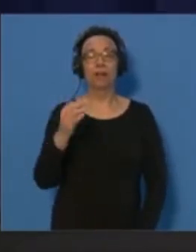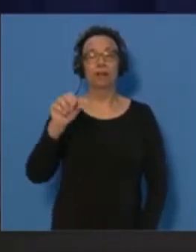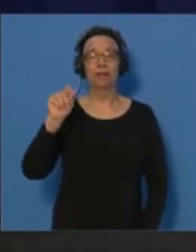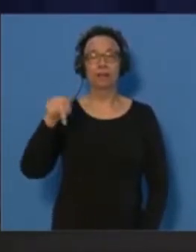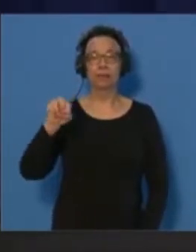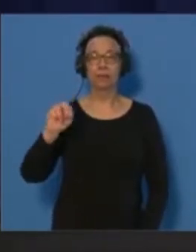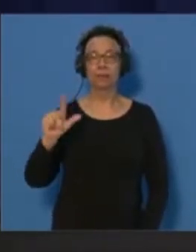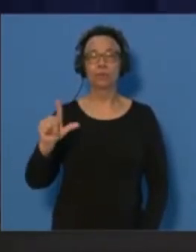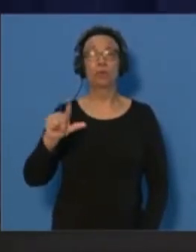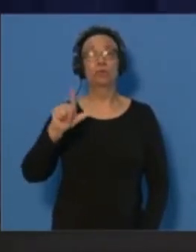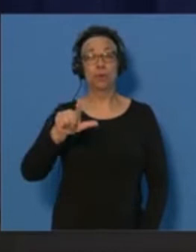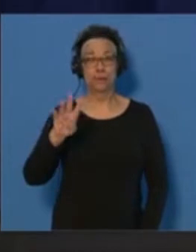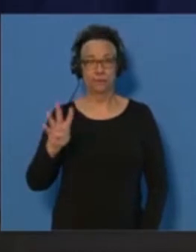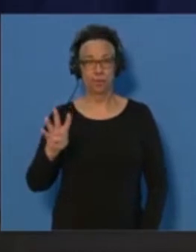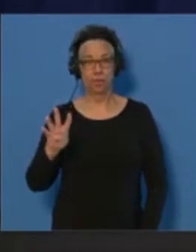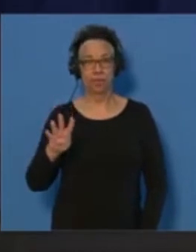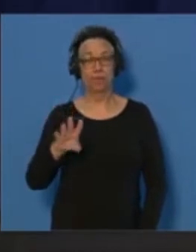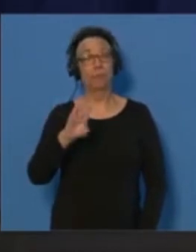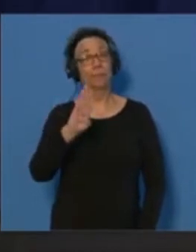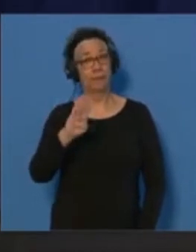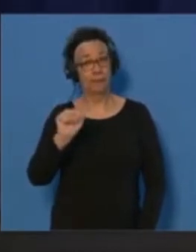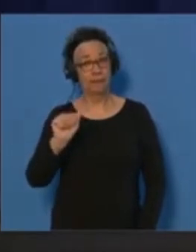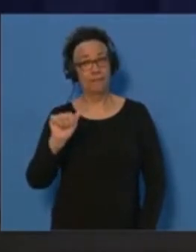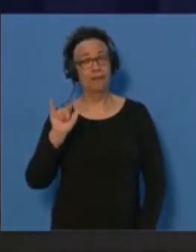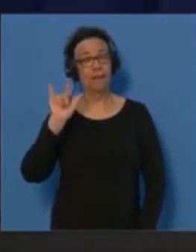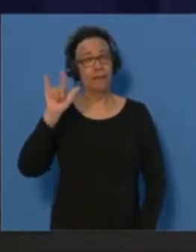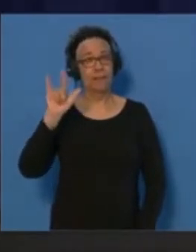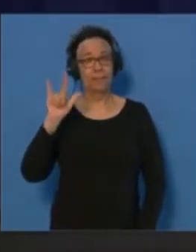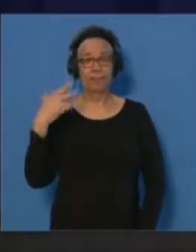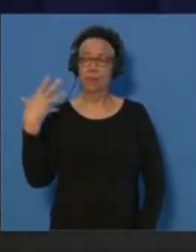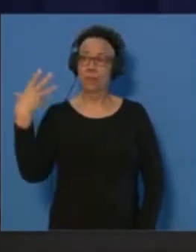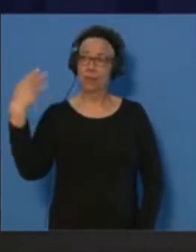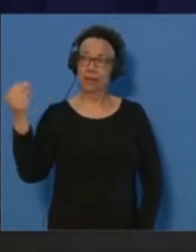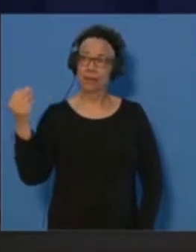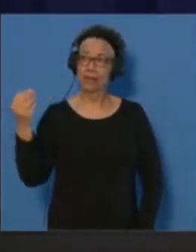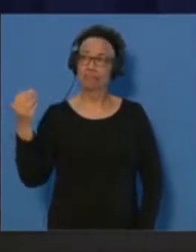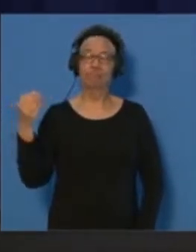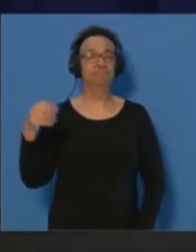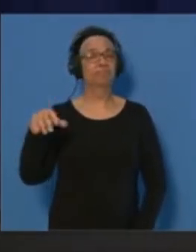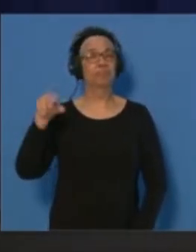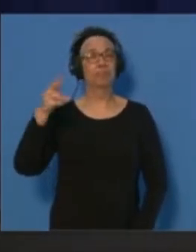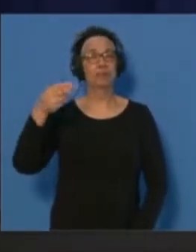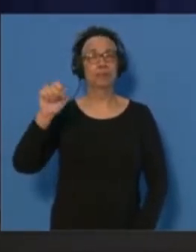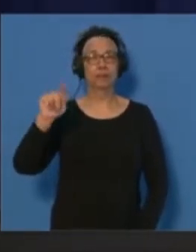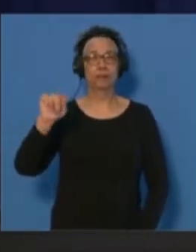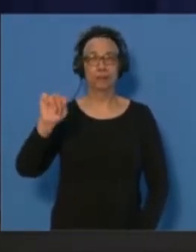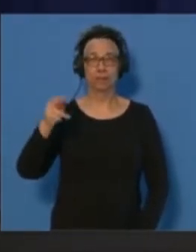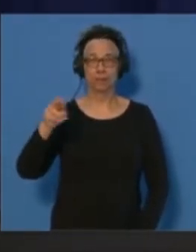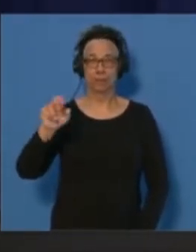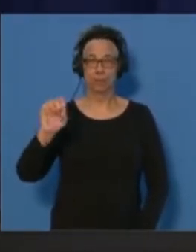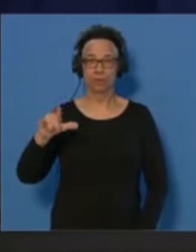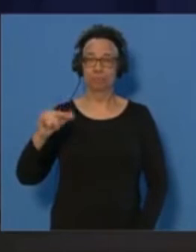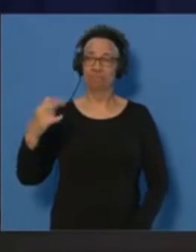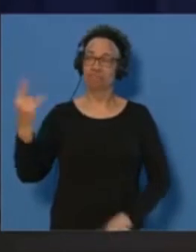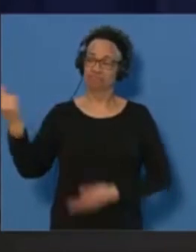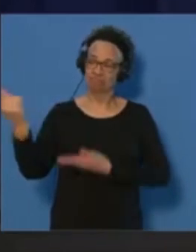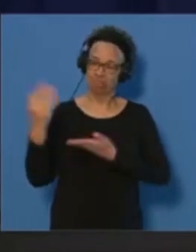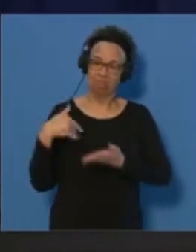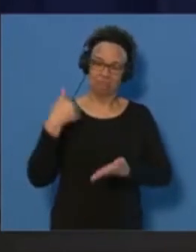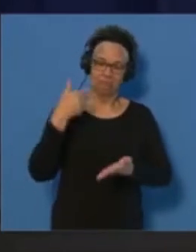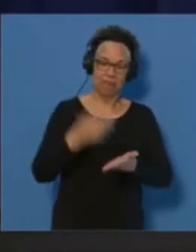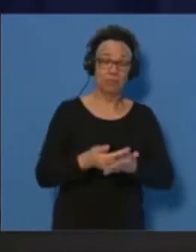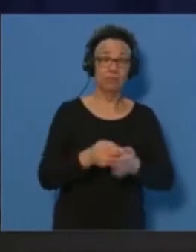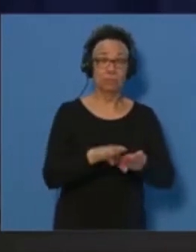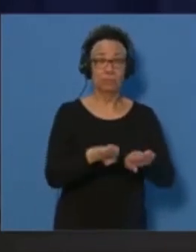The British Airways charter flight will depart from Heathrow Airport, land in Bermuda and then return back to